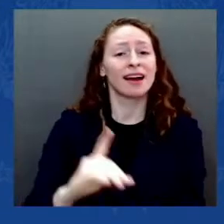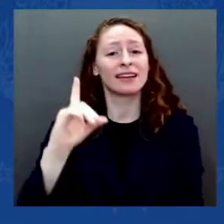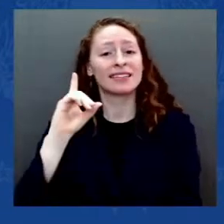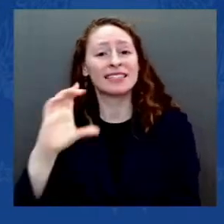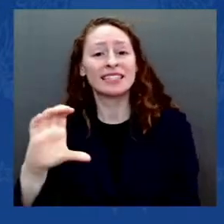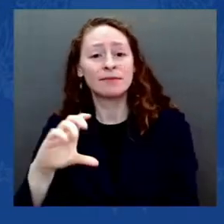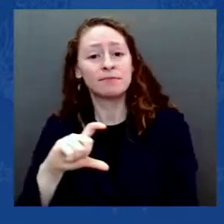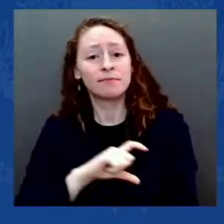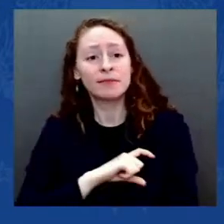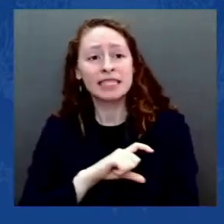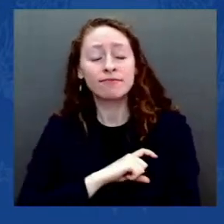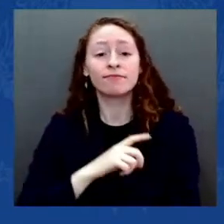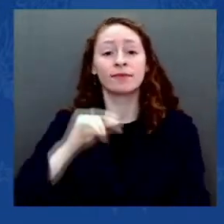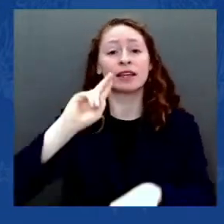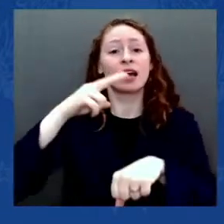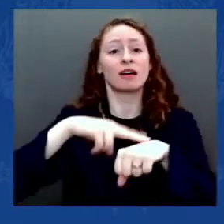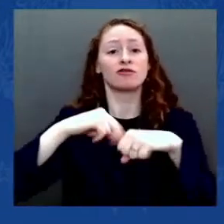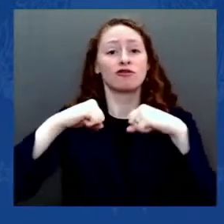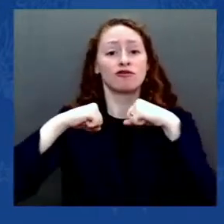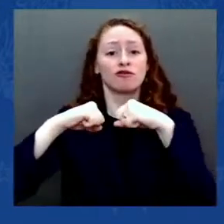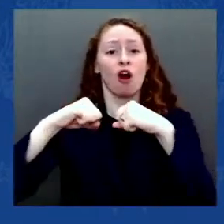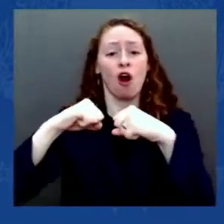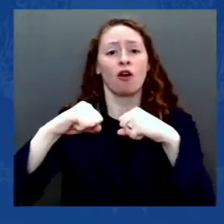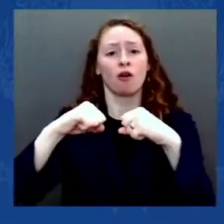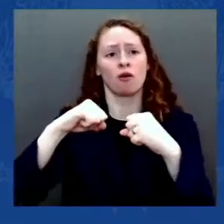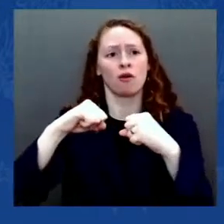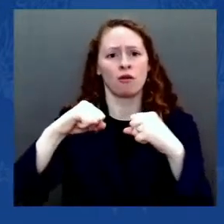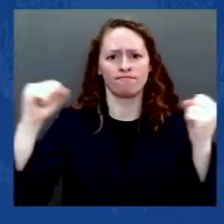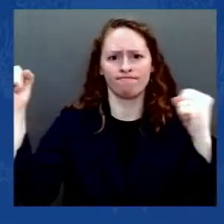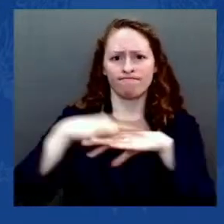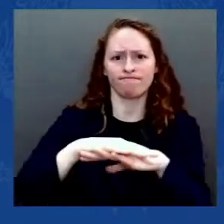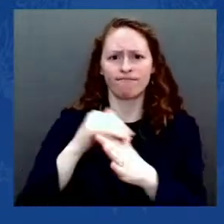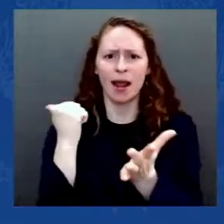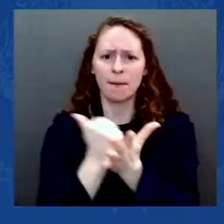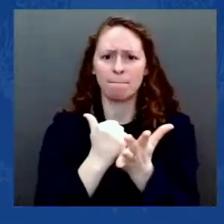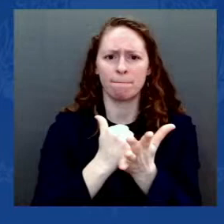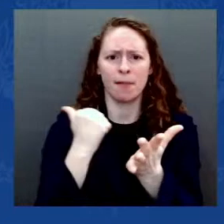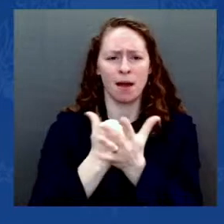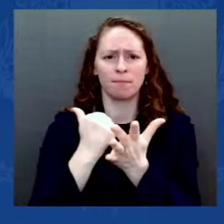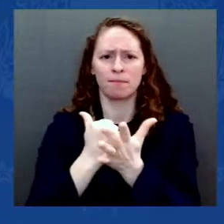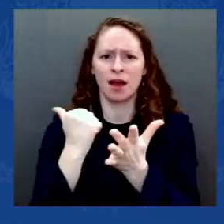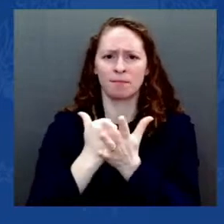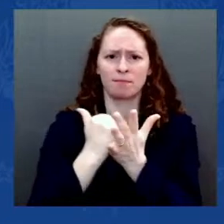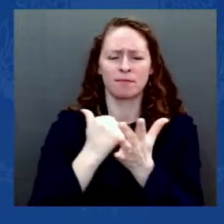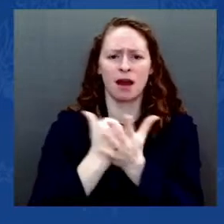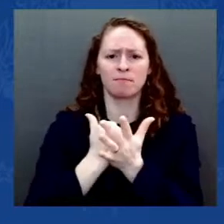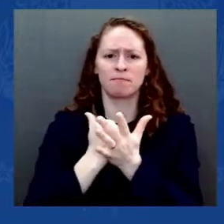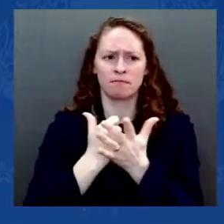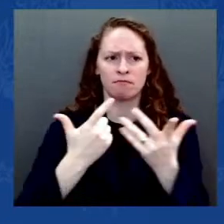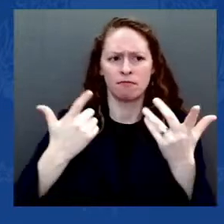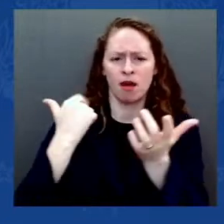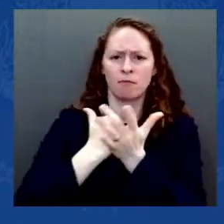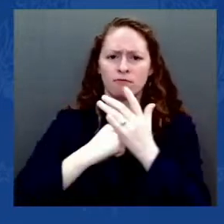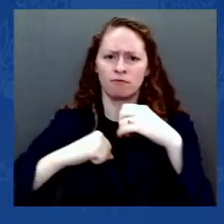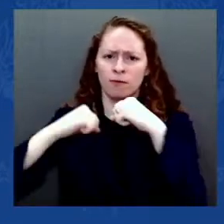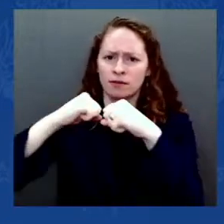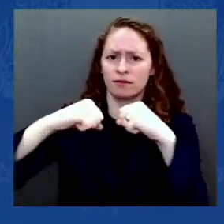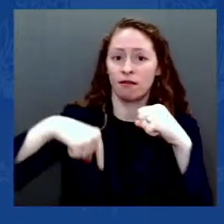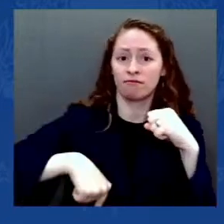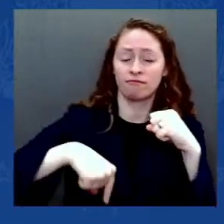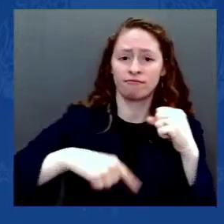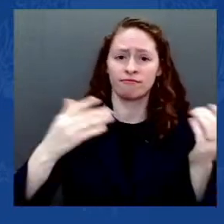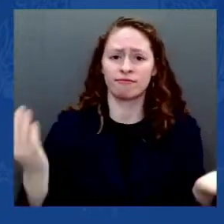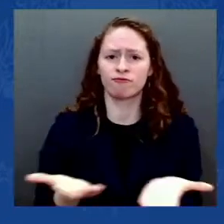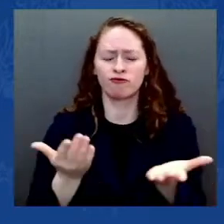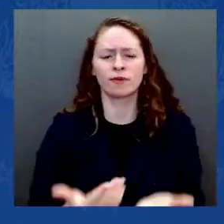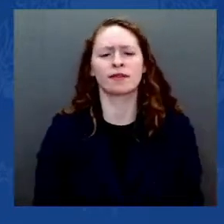answered the call that day, including those who later succumbed to wounds, both